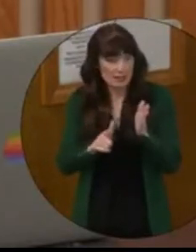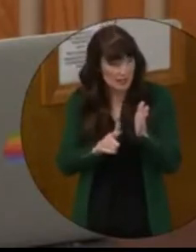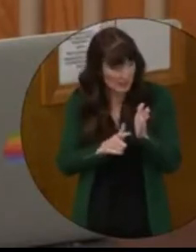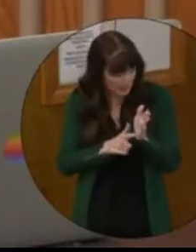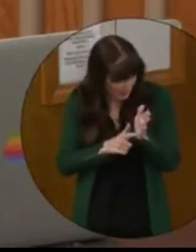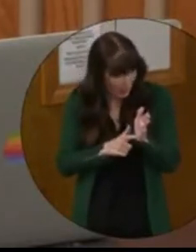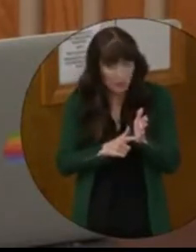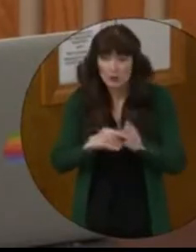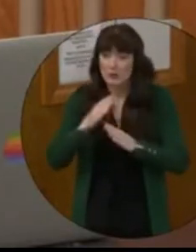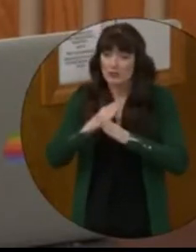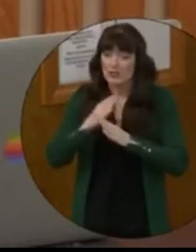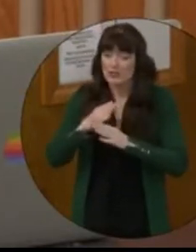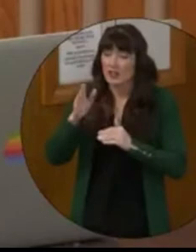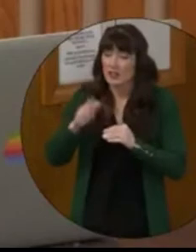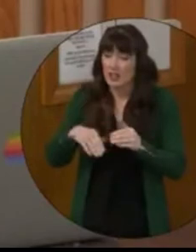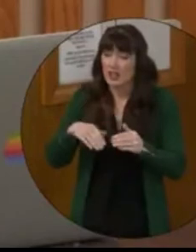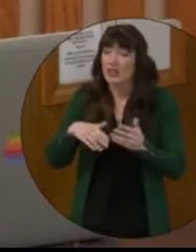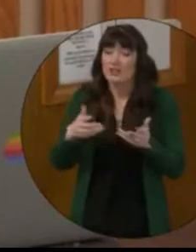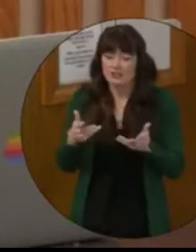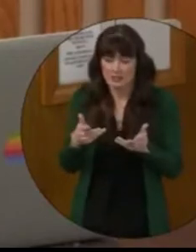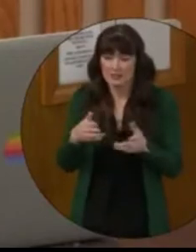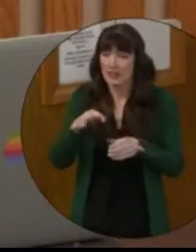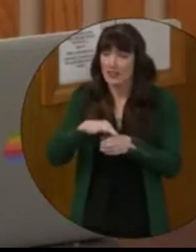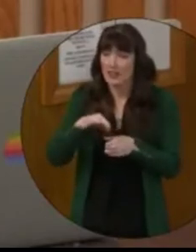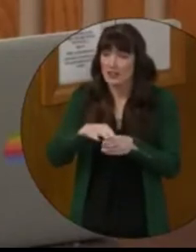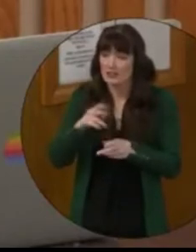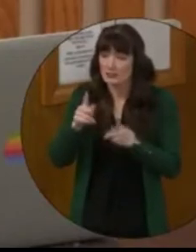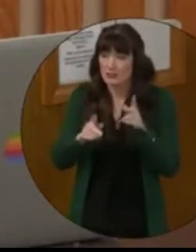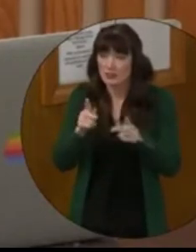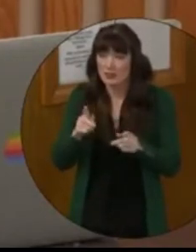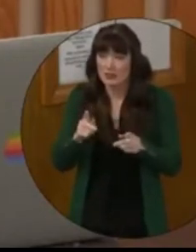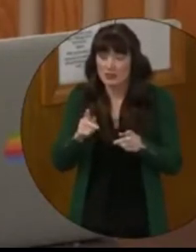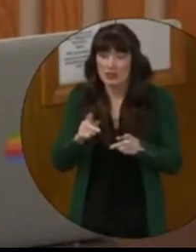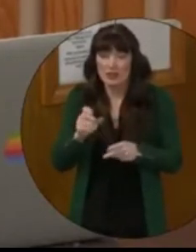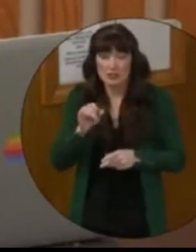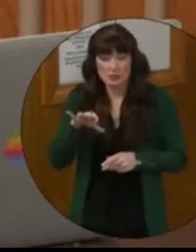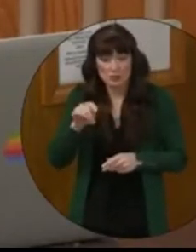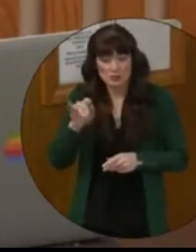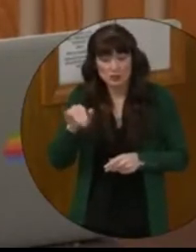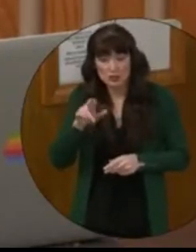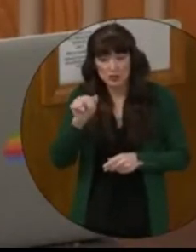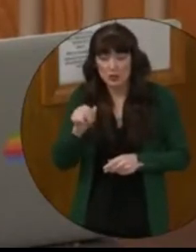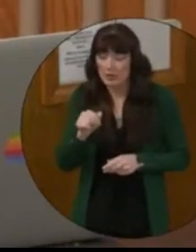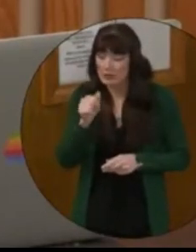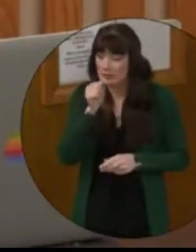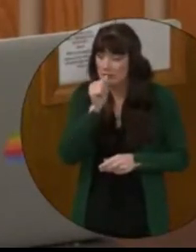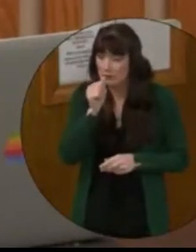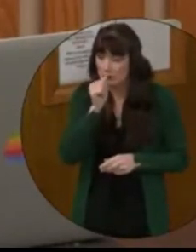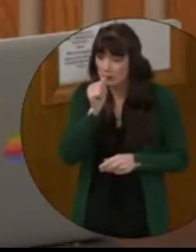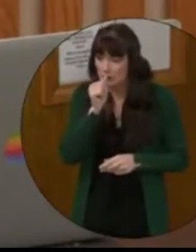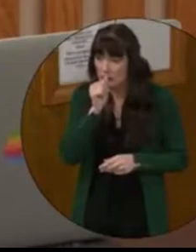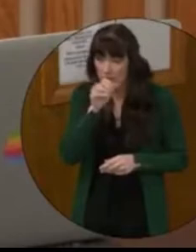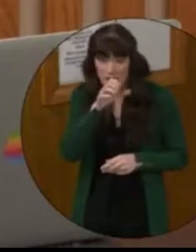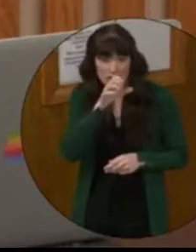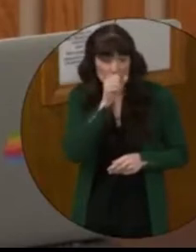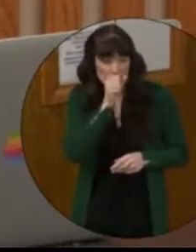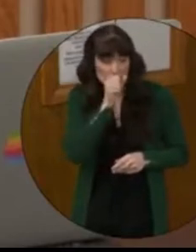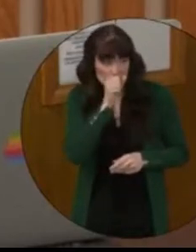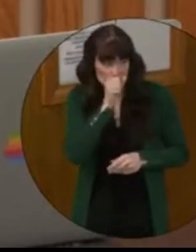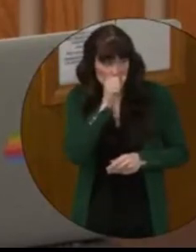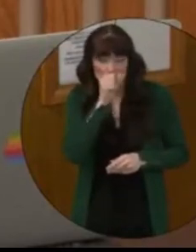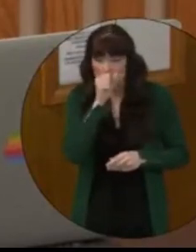officials. During contract negotiations with Superintendent Jarrah, confidential information was mysteriously leaked